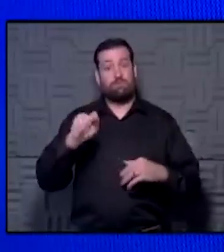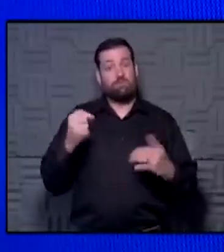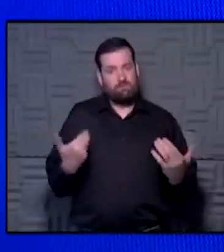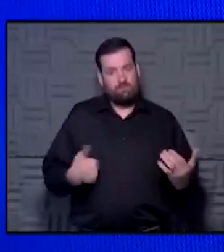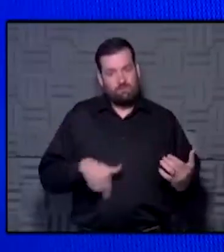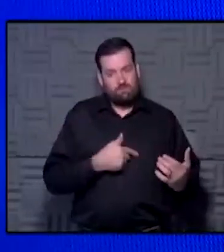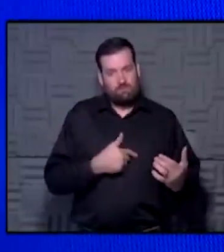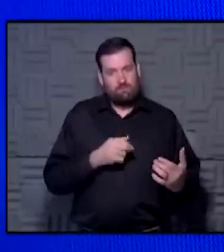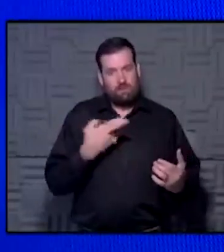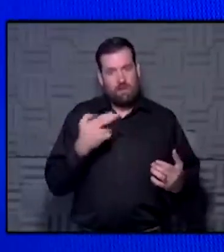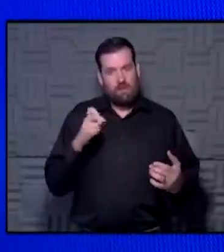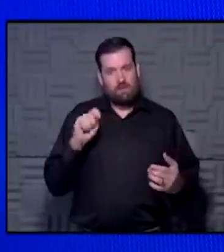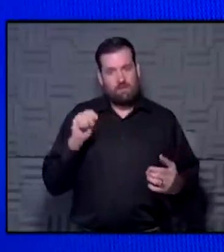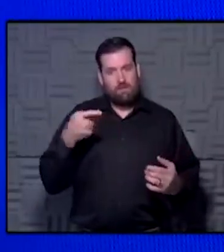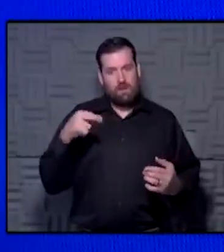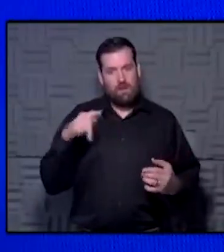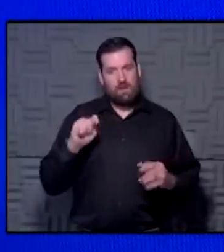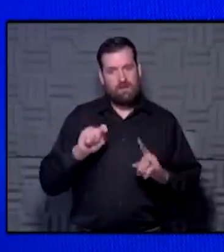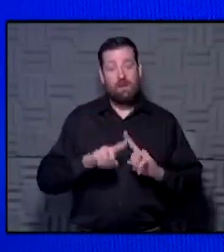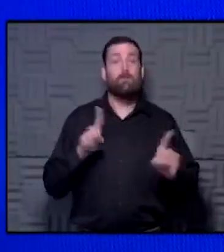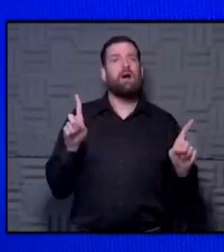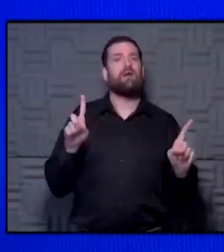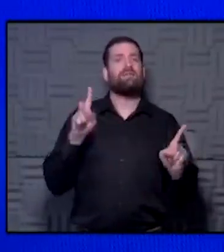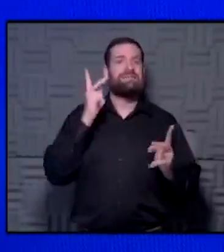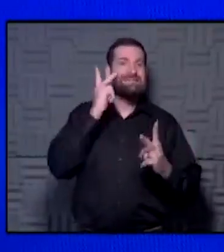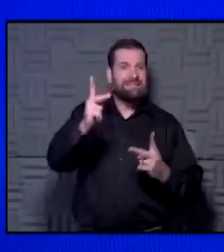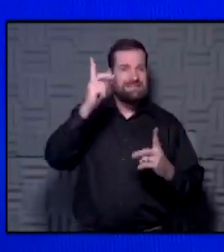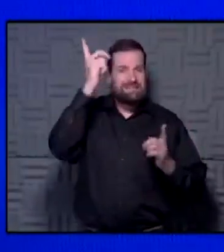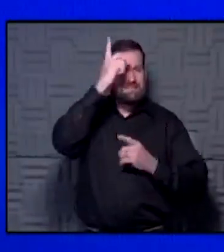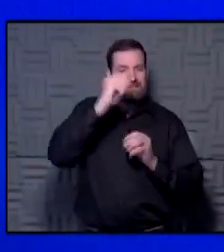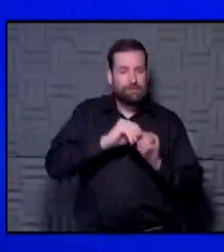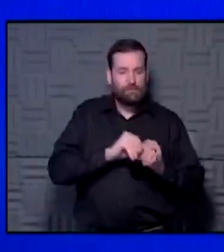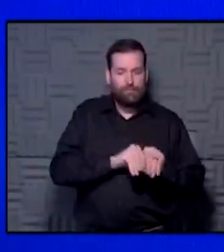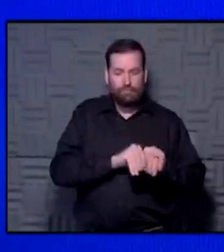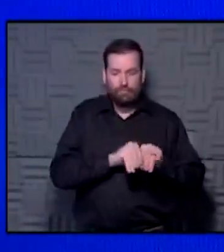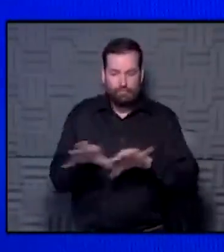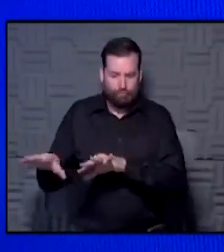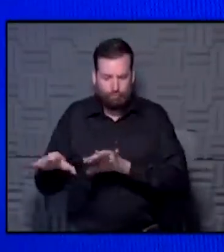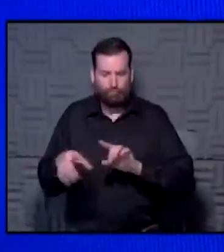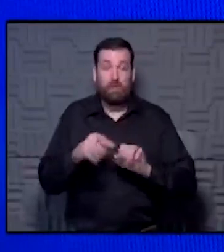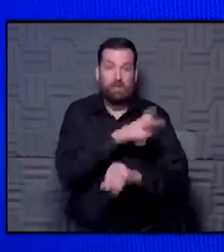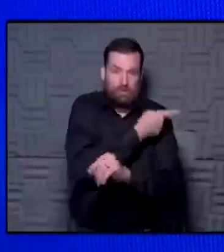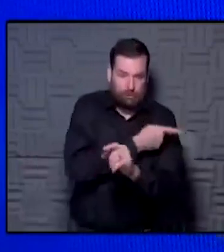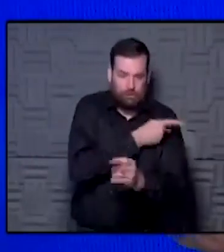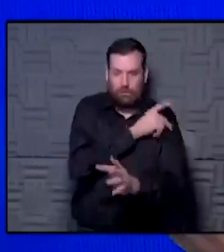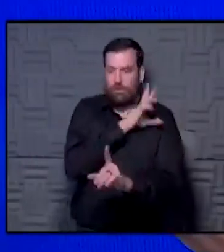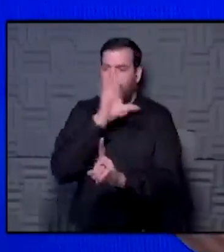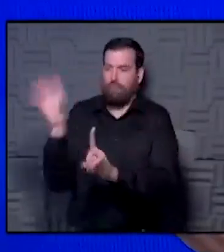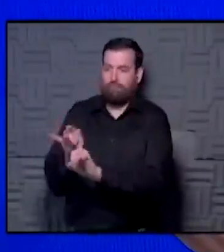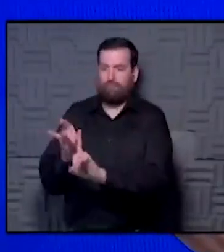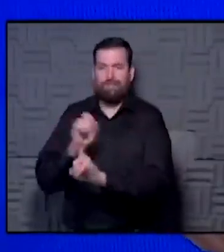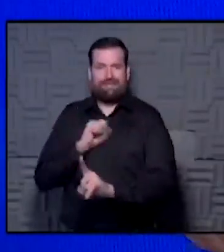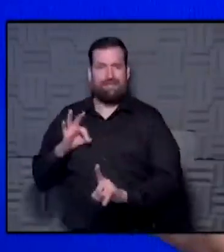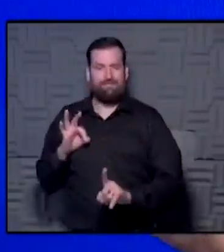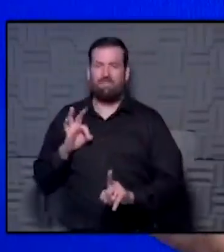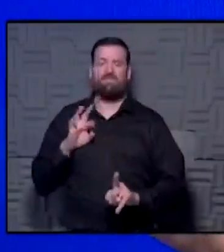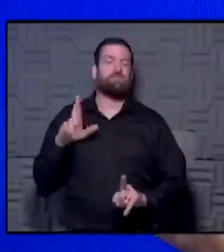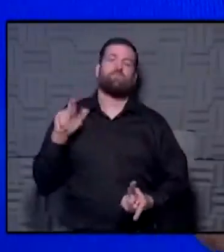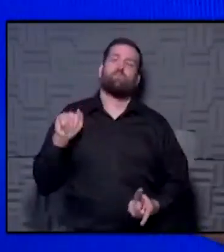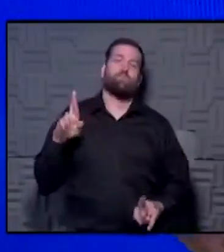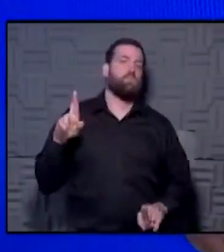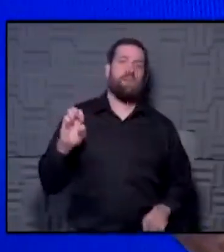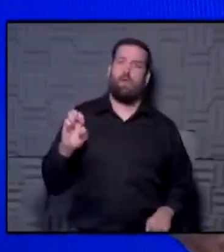spot. Yet, how often do we see disease spread from patients to staff? Correct. We just don't see it. The reason